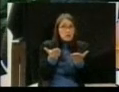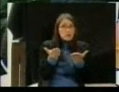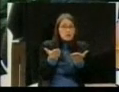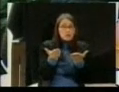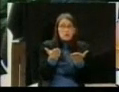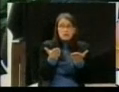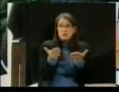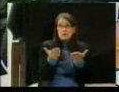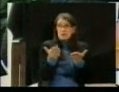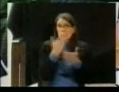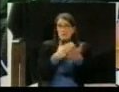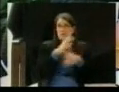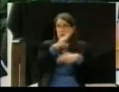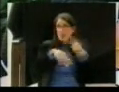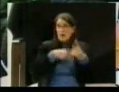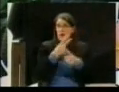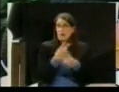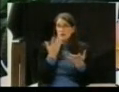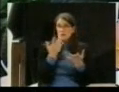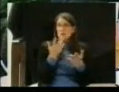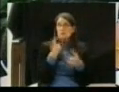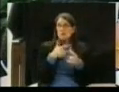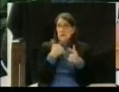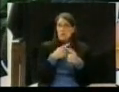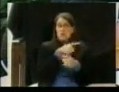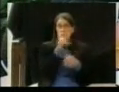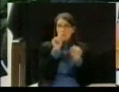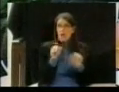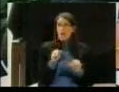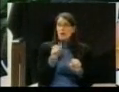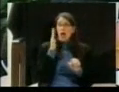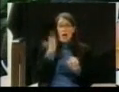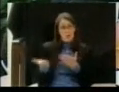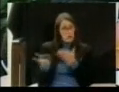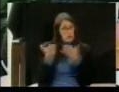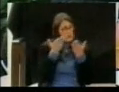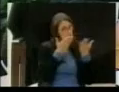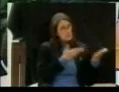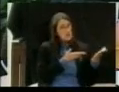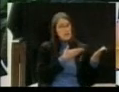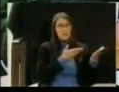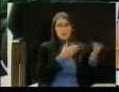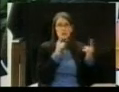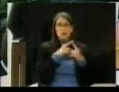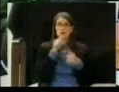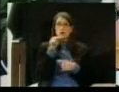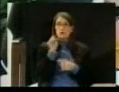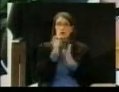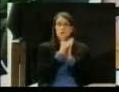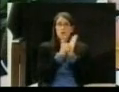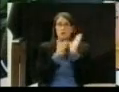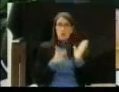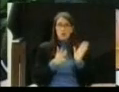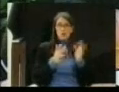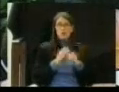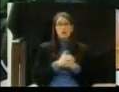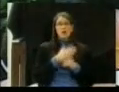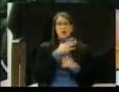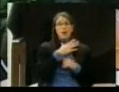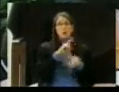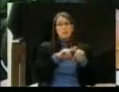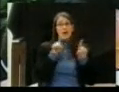that back to the new Sentinel's attorney. But in addition to this lawsuit, we also have another that was